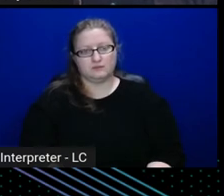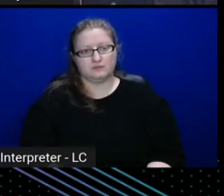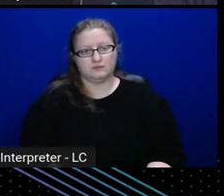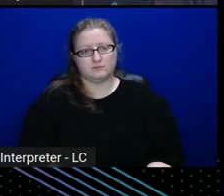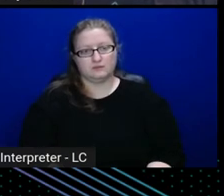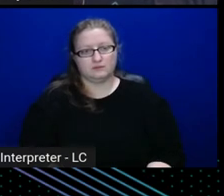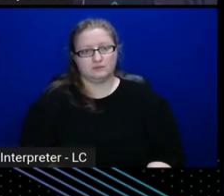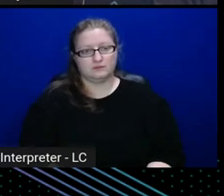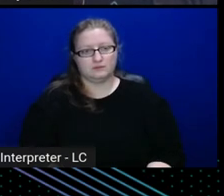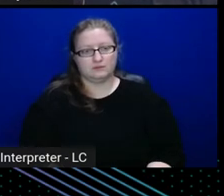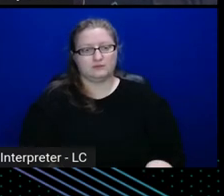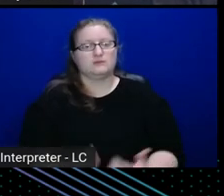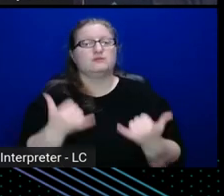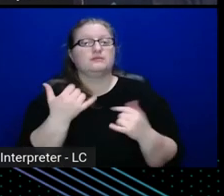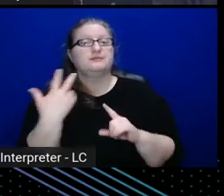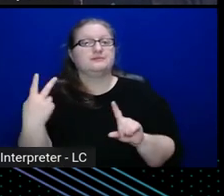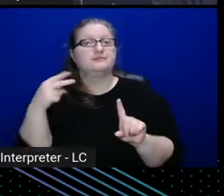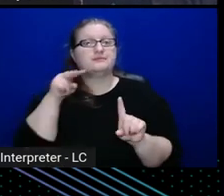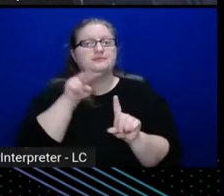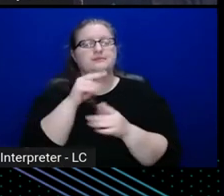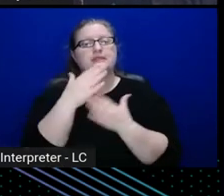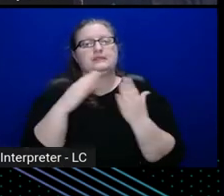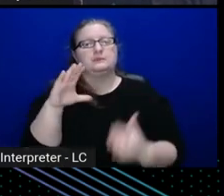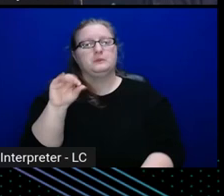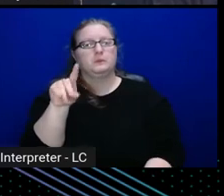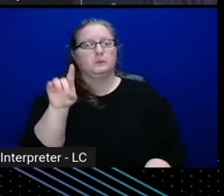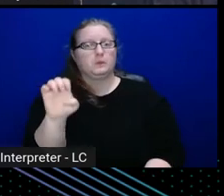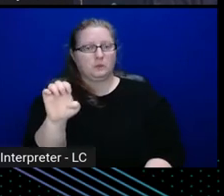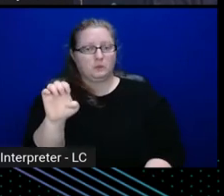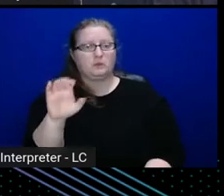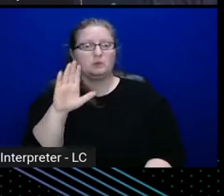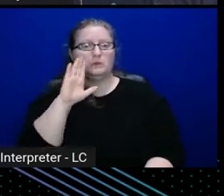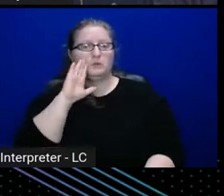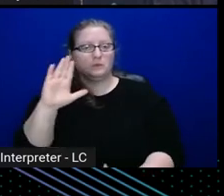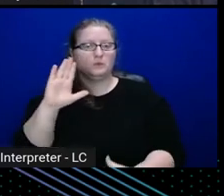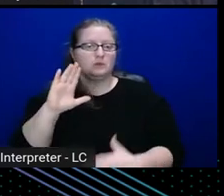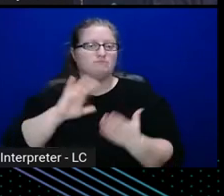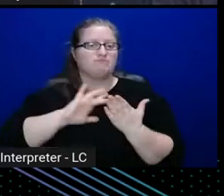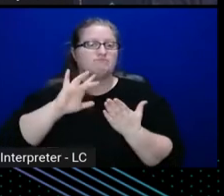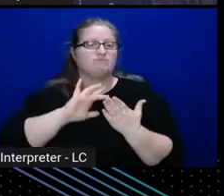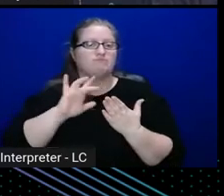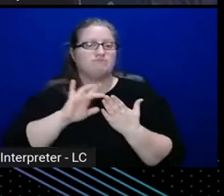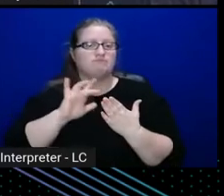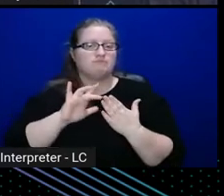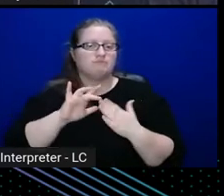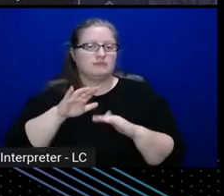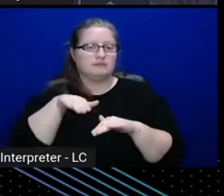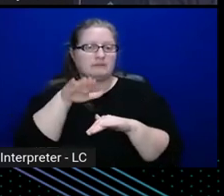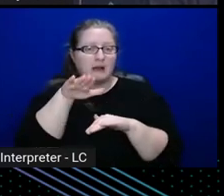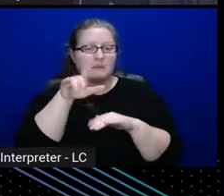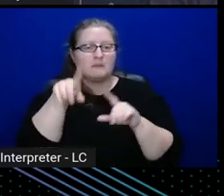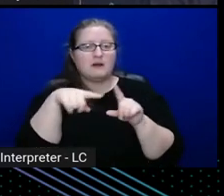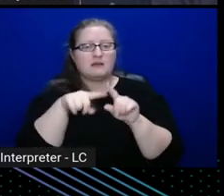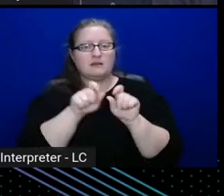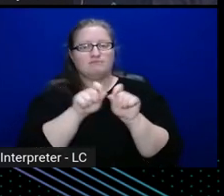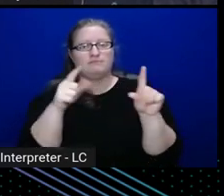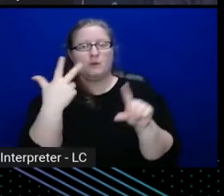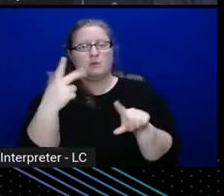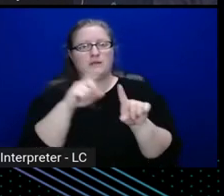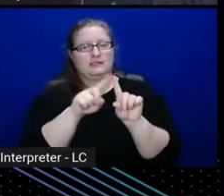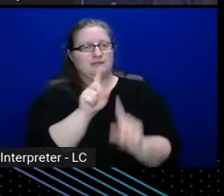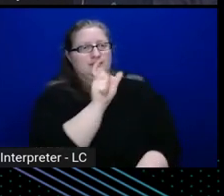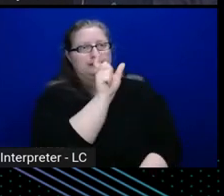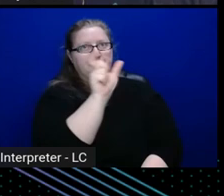code, I'm just gonna scroll to the top here, and open the three of these in different tabs, right,